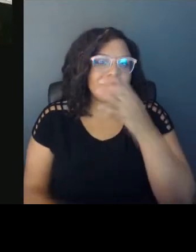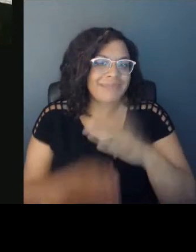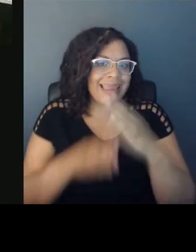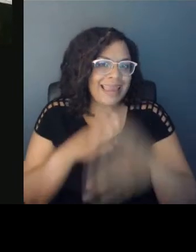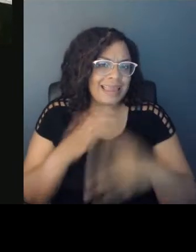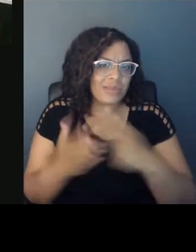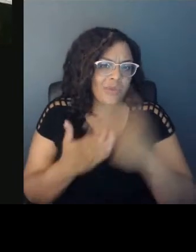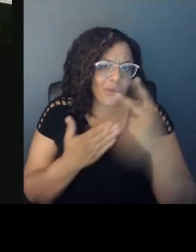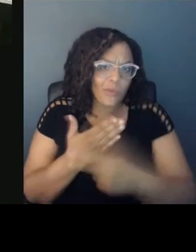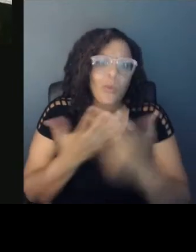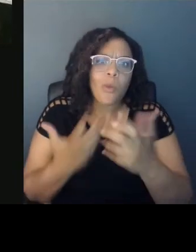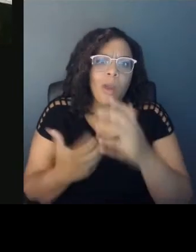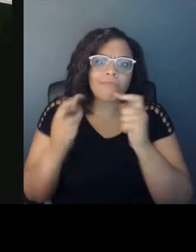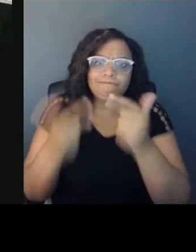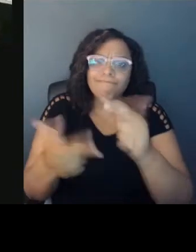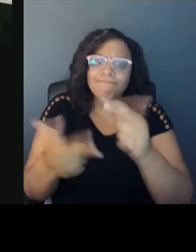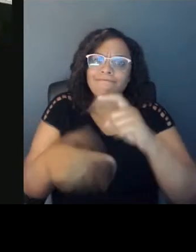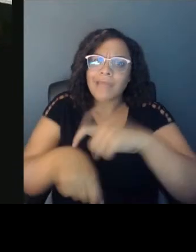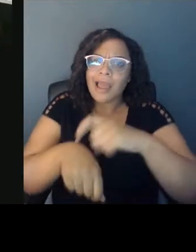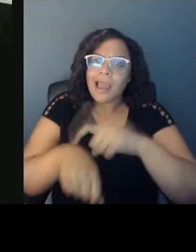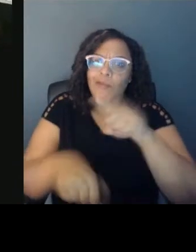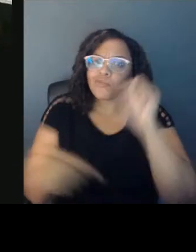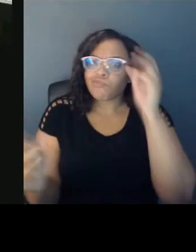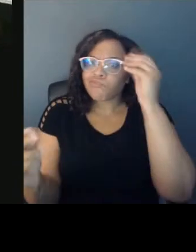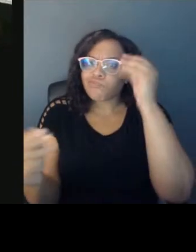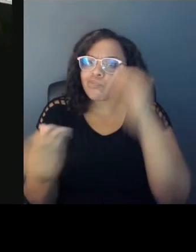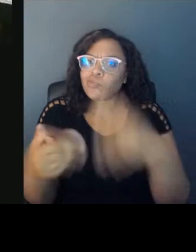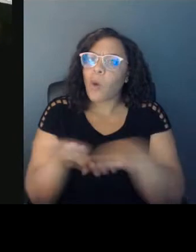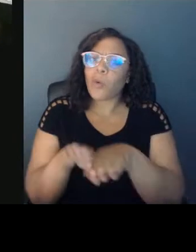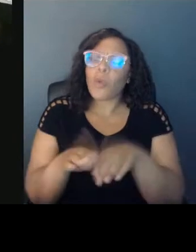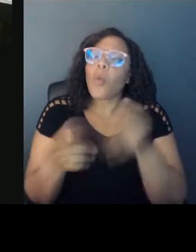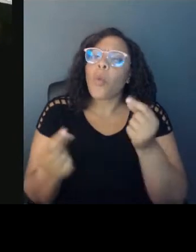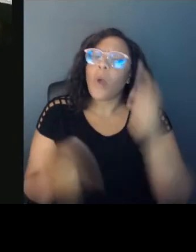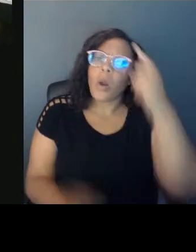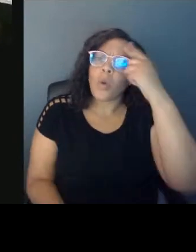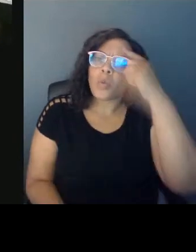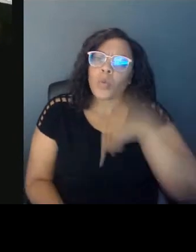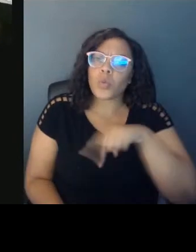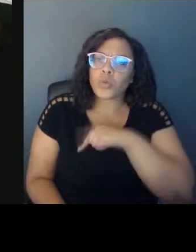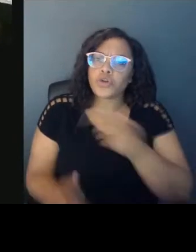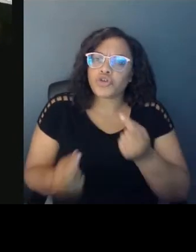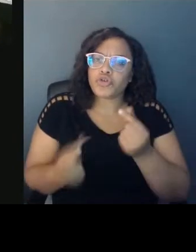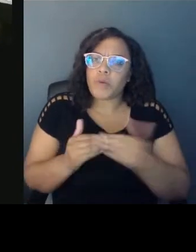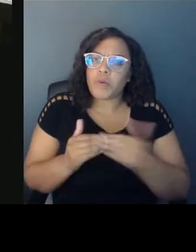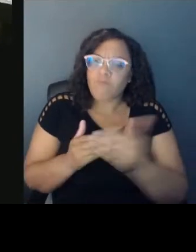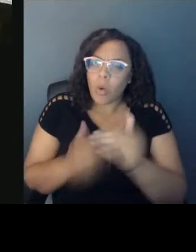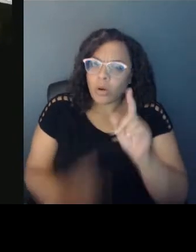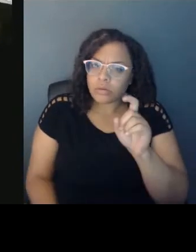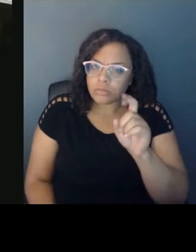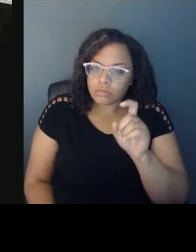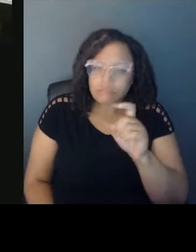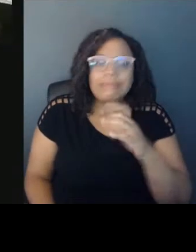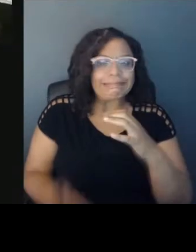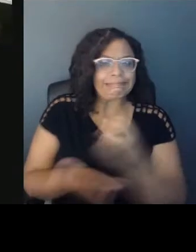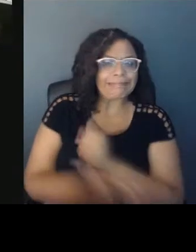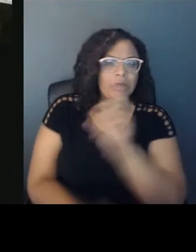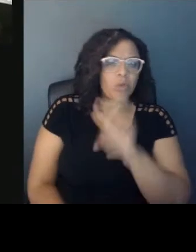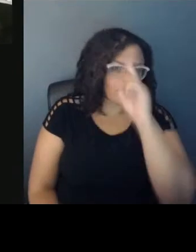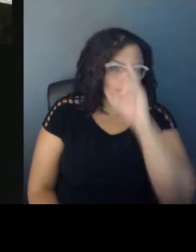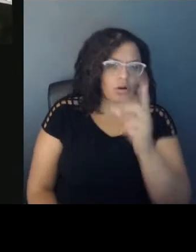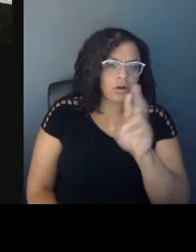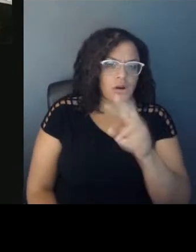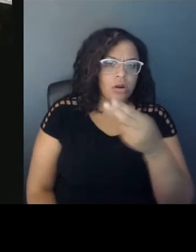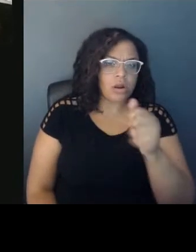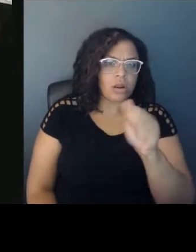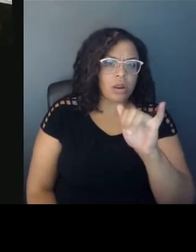would give us some thoughts about what you think we should do going forward. Before we do, I do have one question for Dr. specifically, a